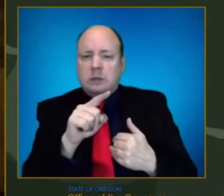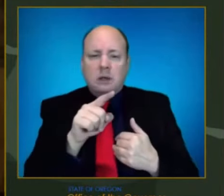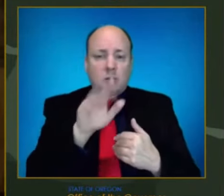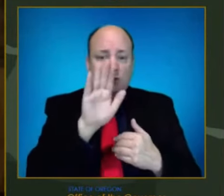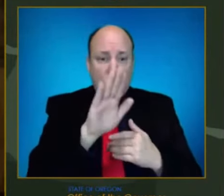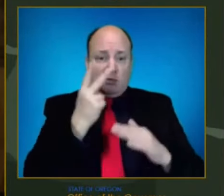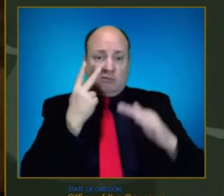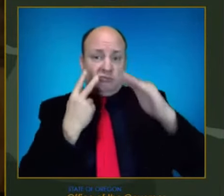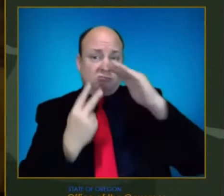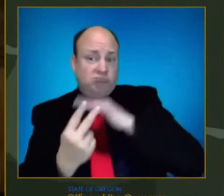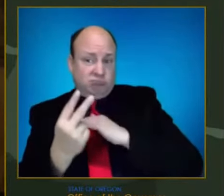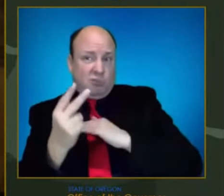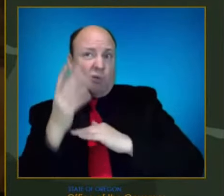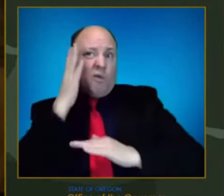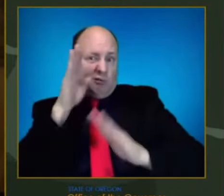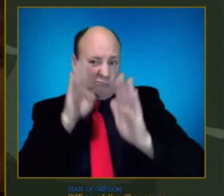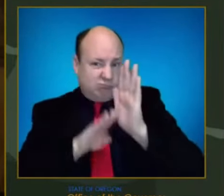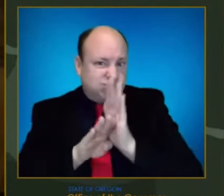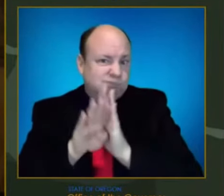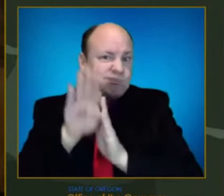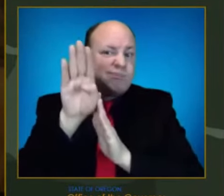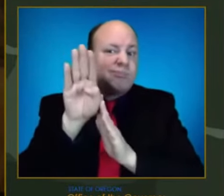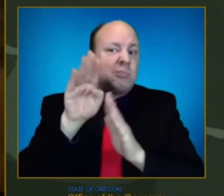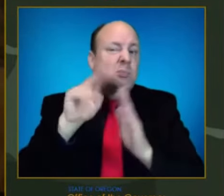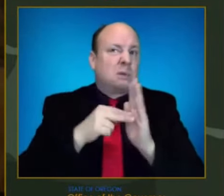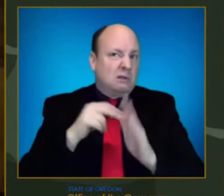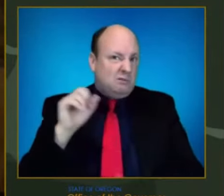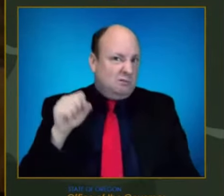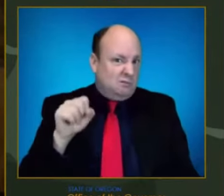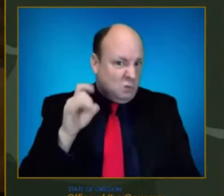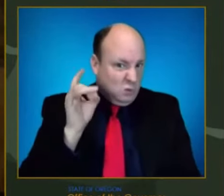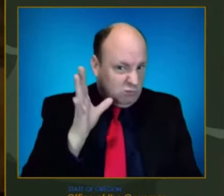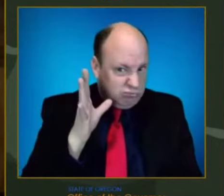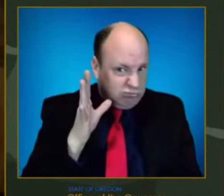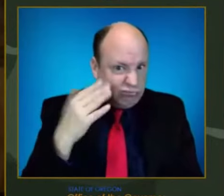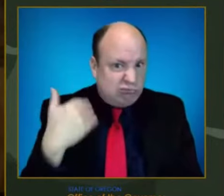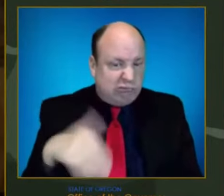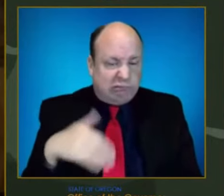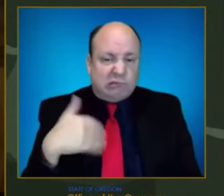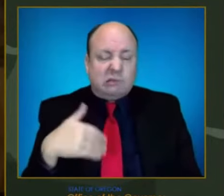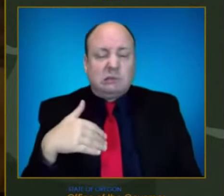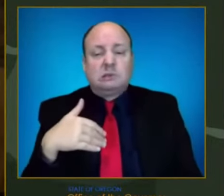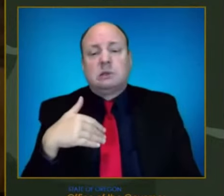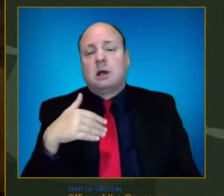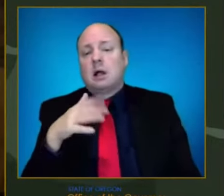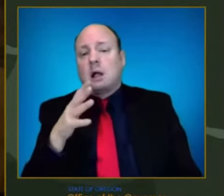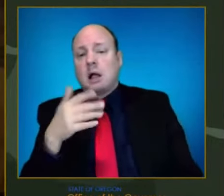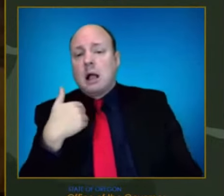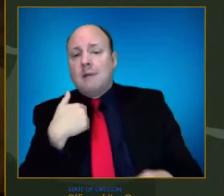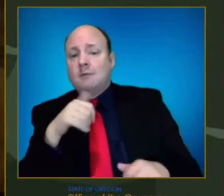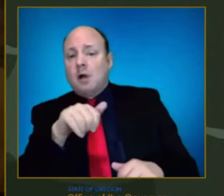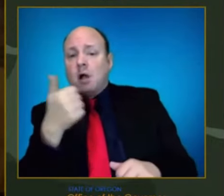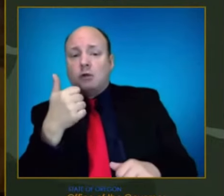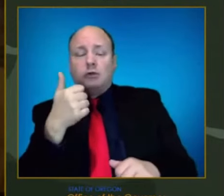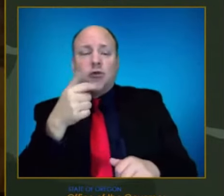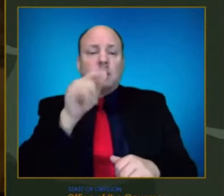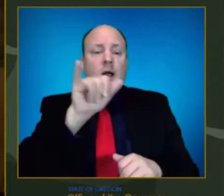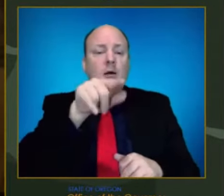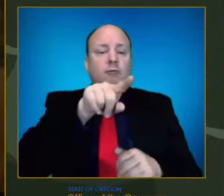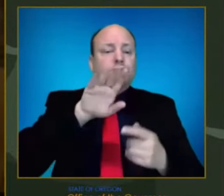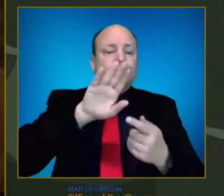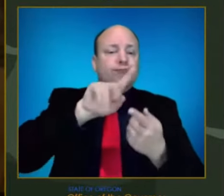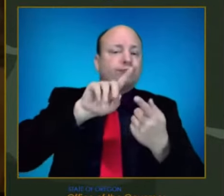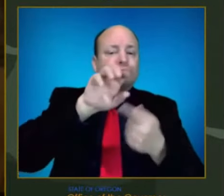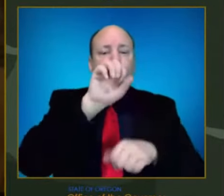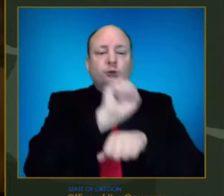have you done any sort of peer review? Have you checked this against, is anyone else doing a